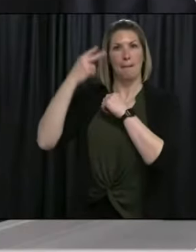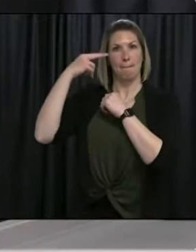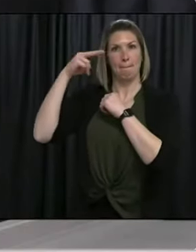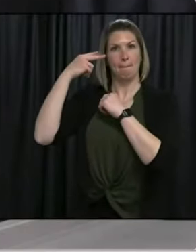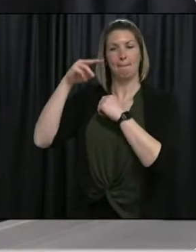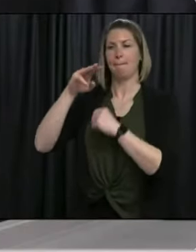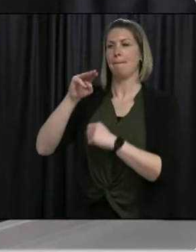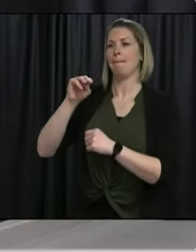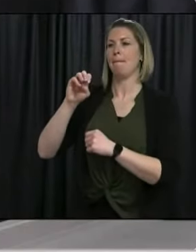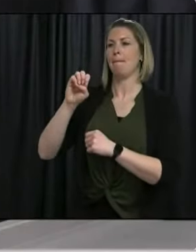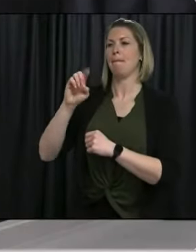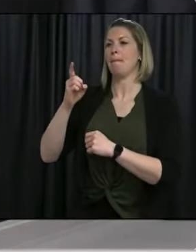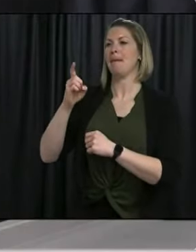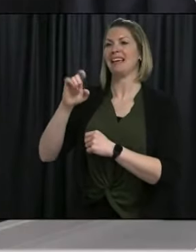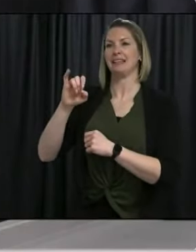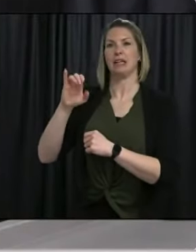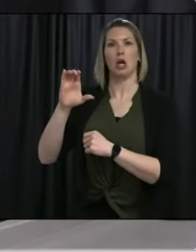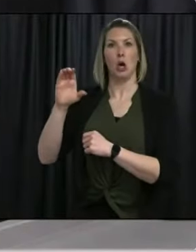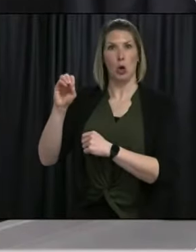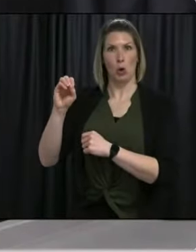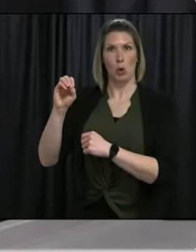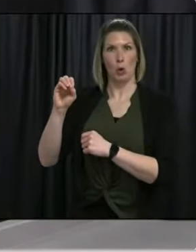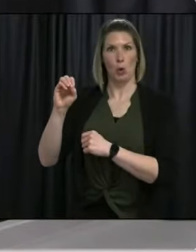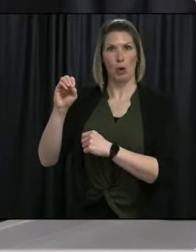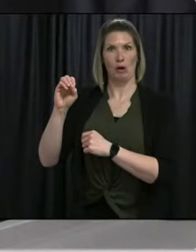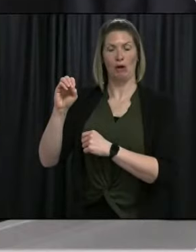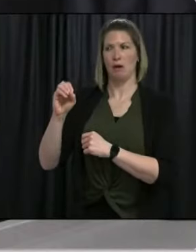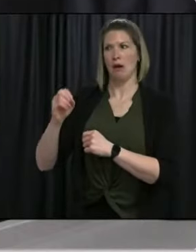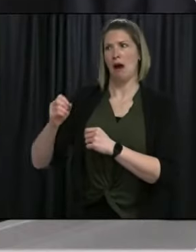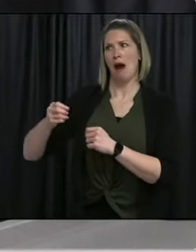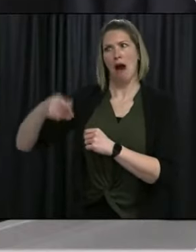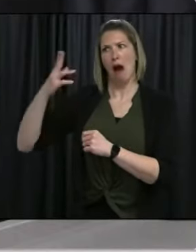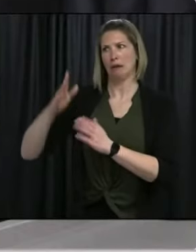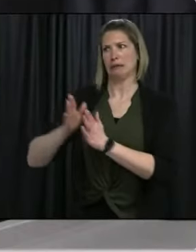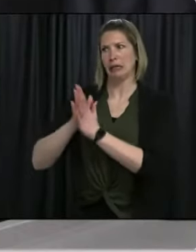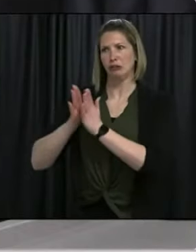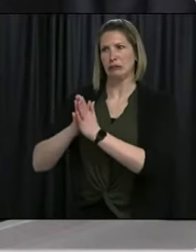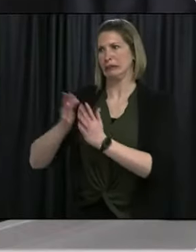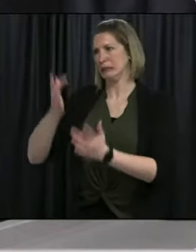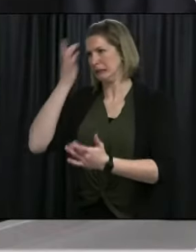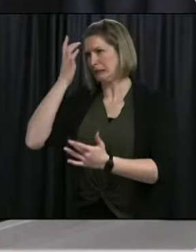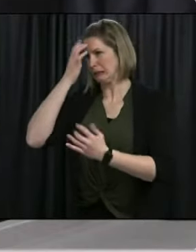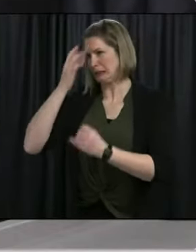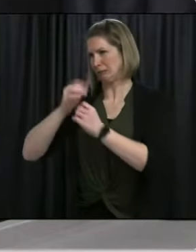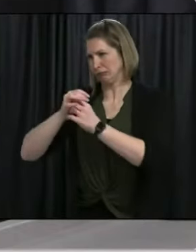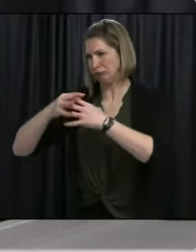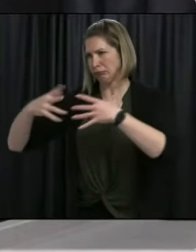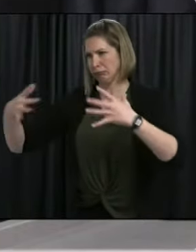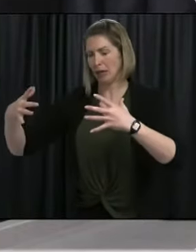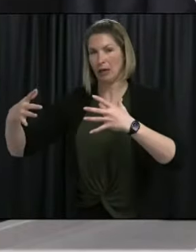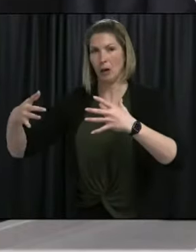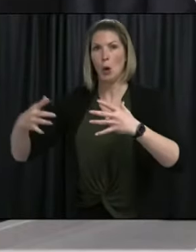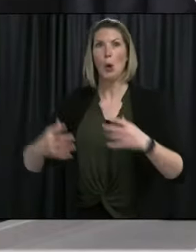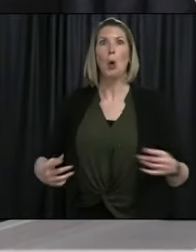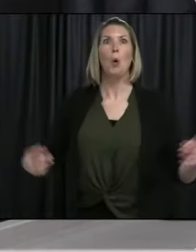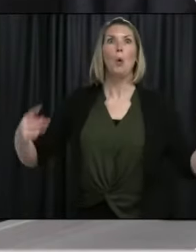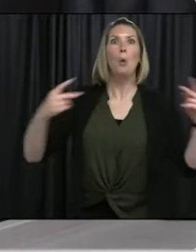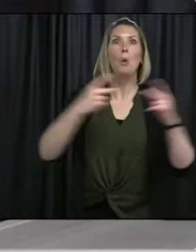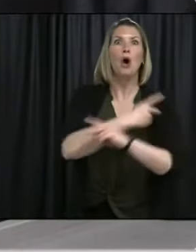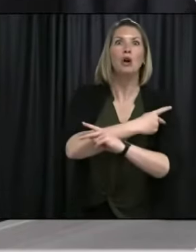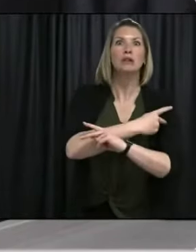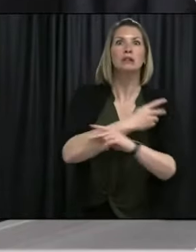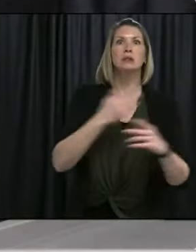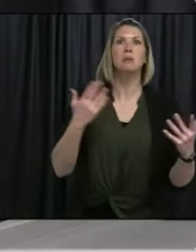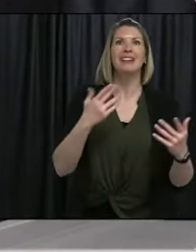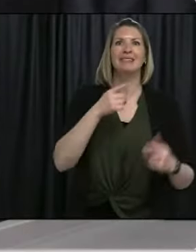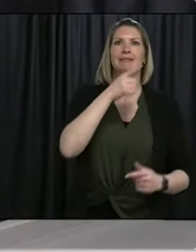vigilant, and by doing so we will continue to contain those travel cases within the households